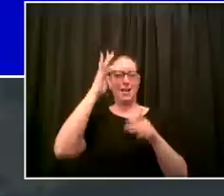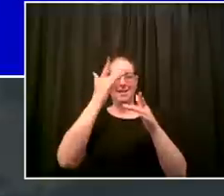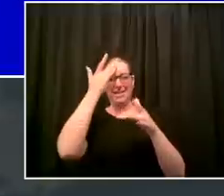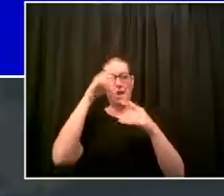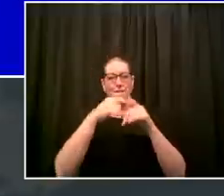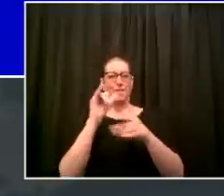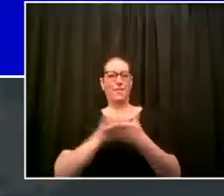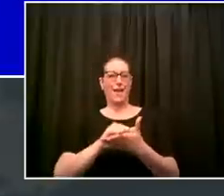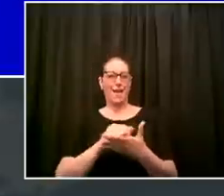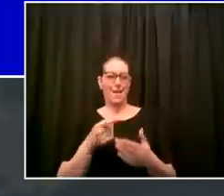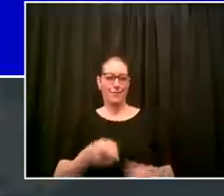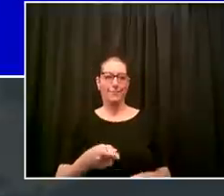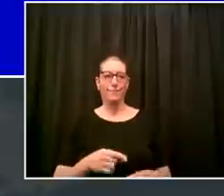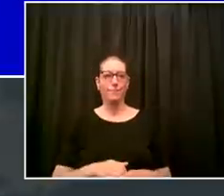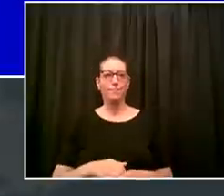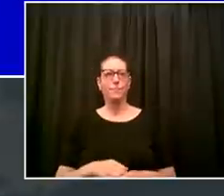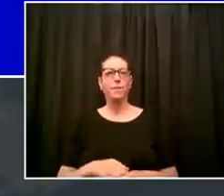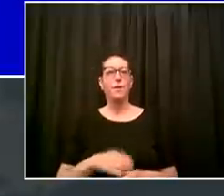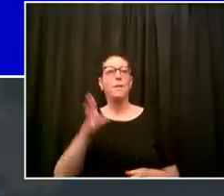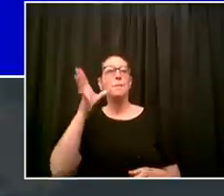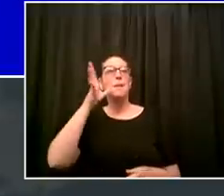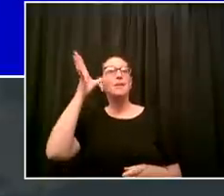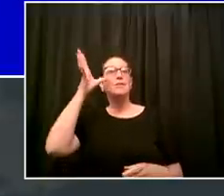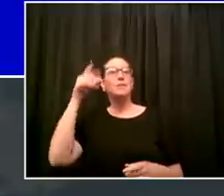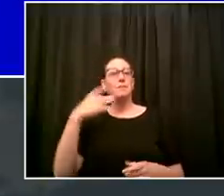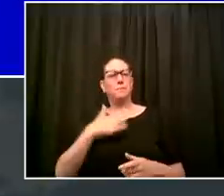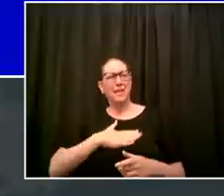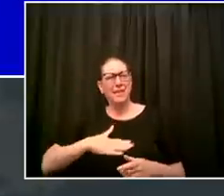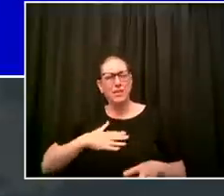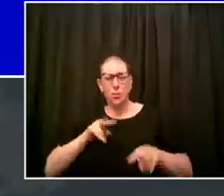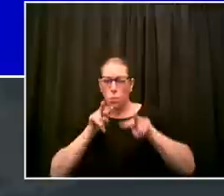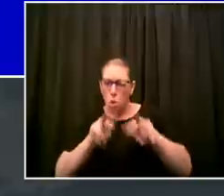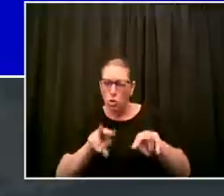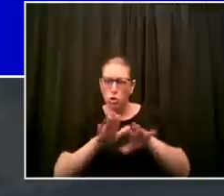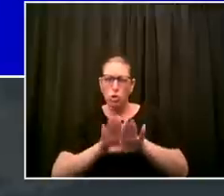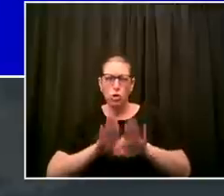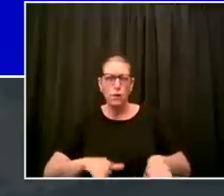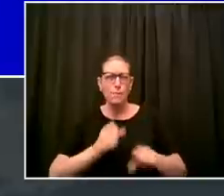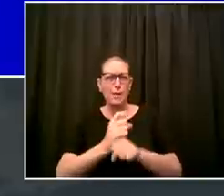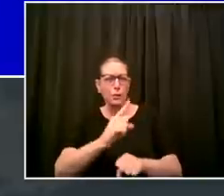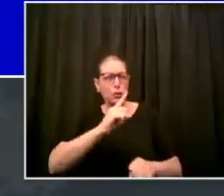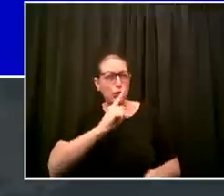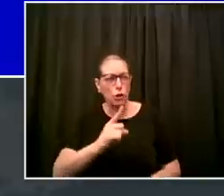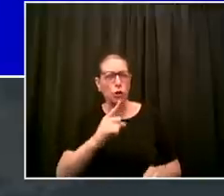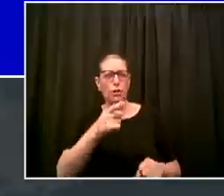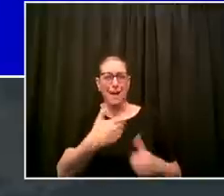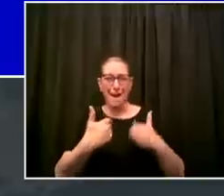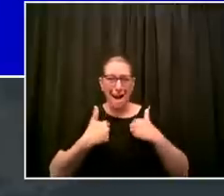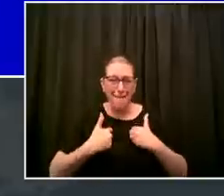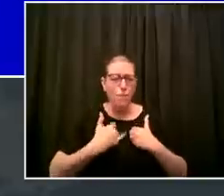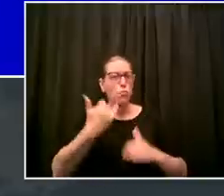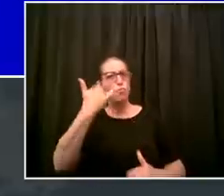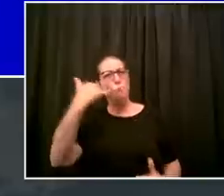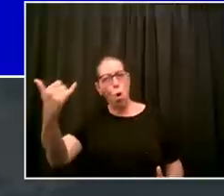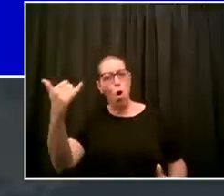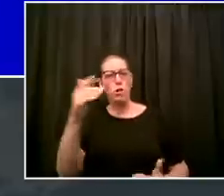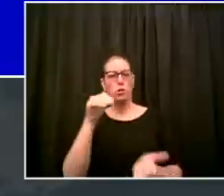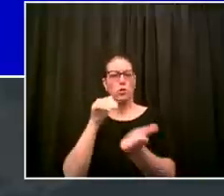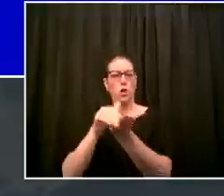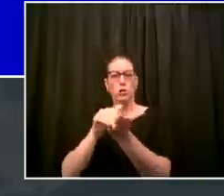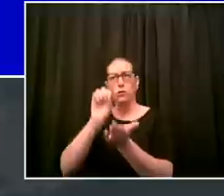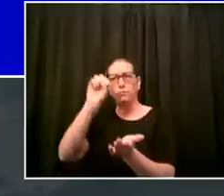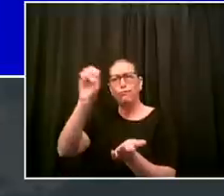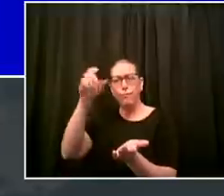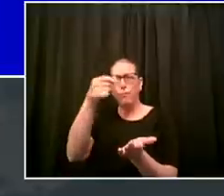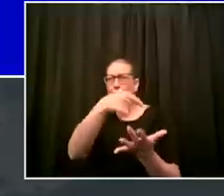in your child act quickly if you see them they get to health care quickly uh children can be brought through this safely and